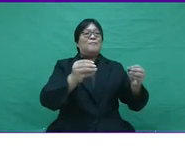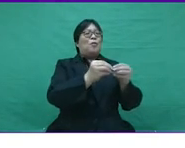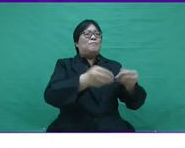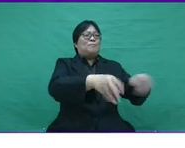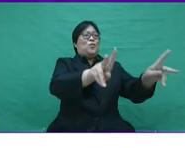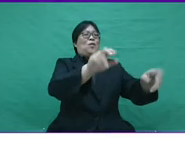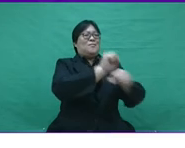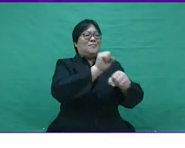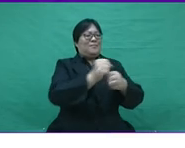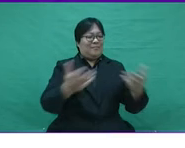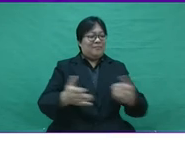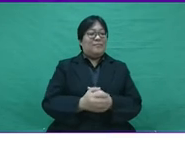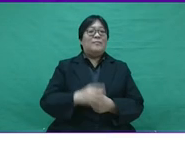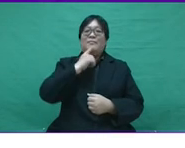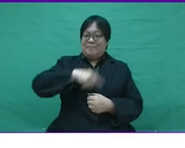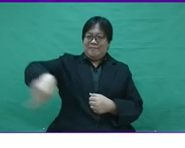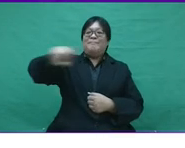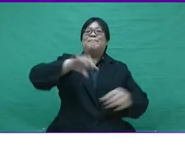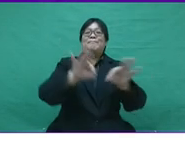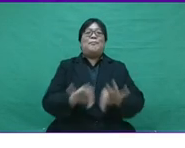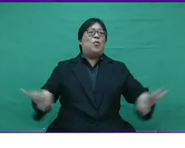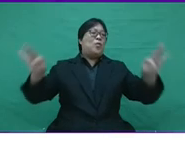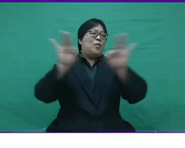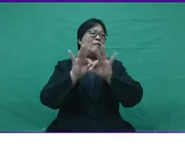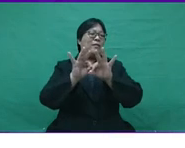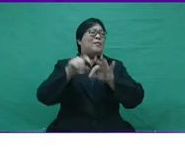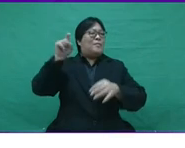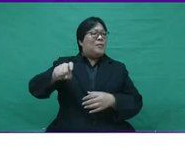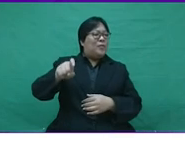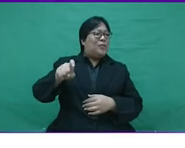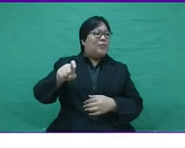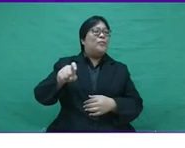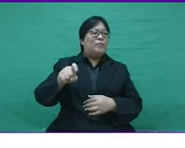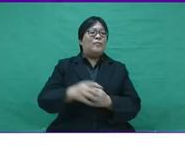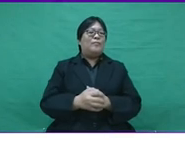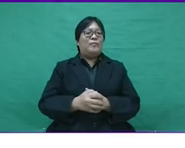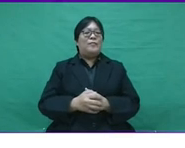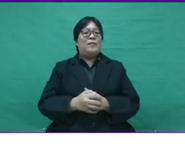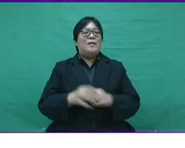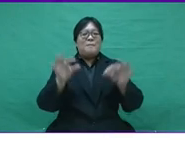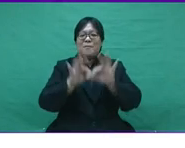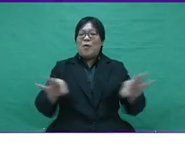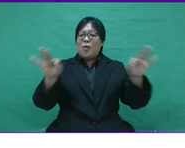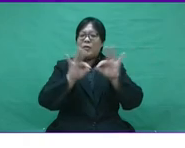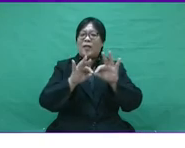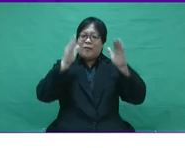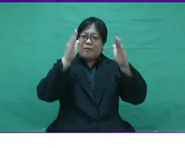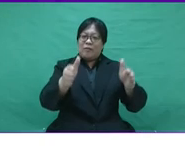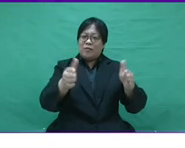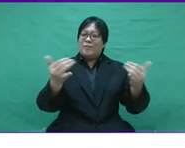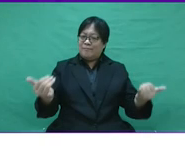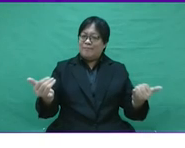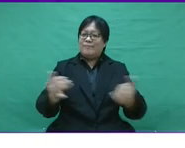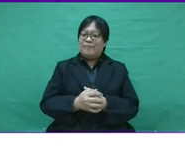have given employment? There are important methods that need our